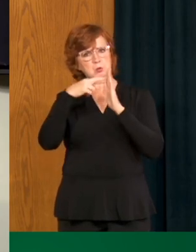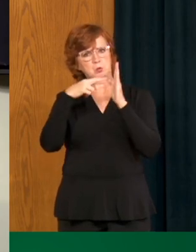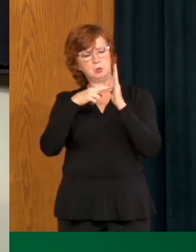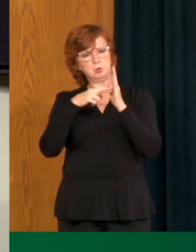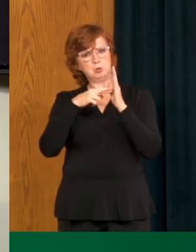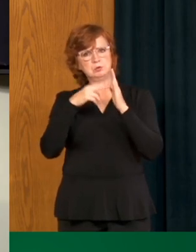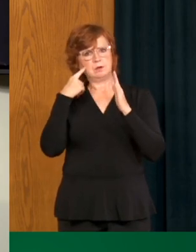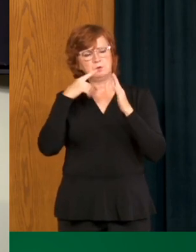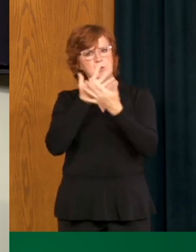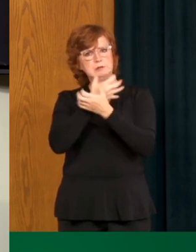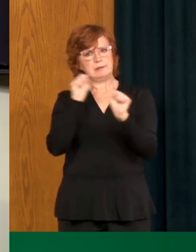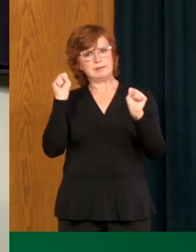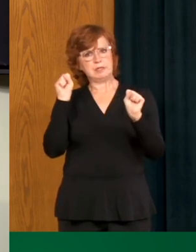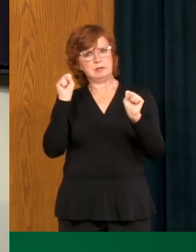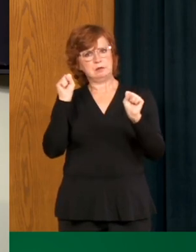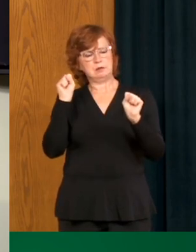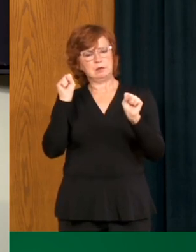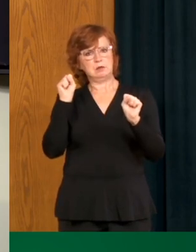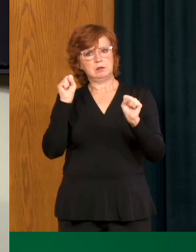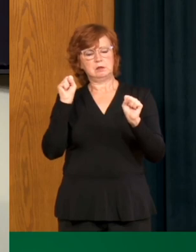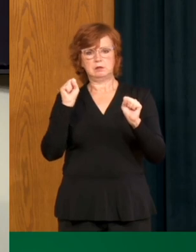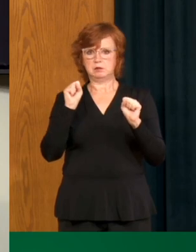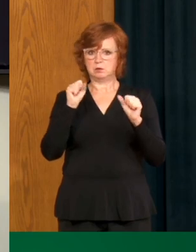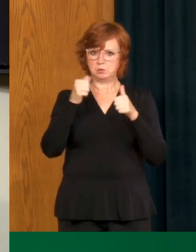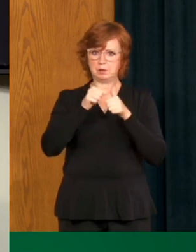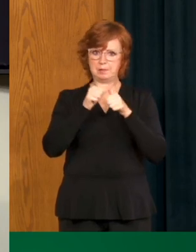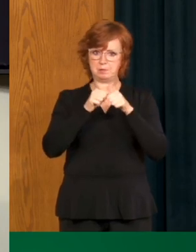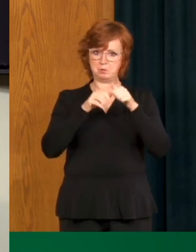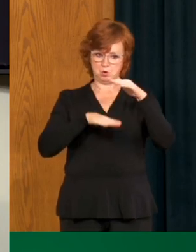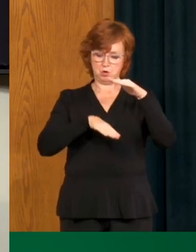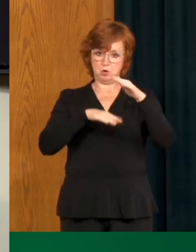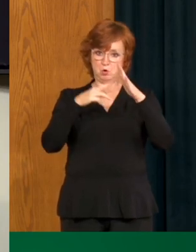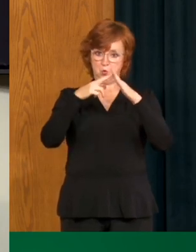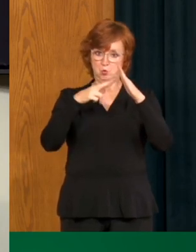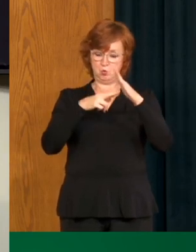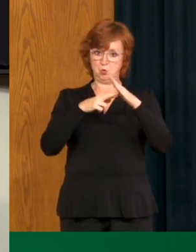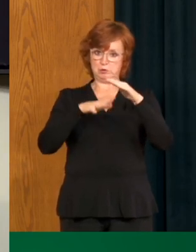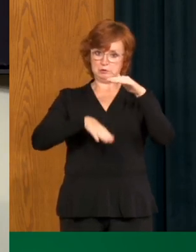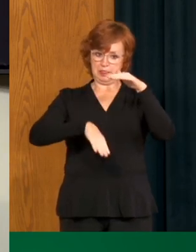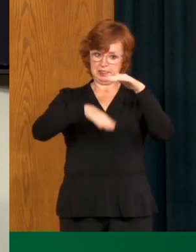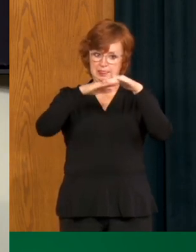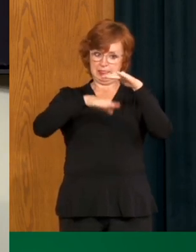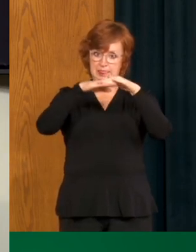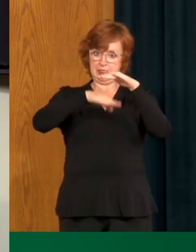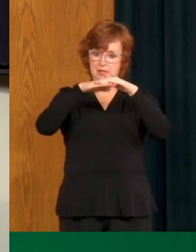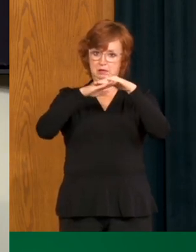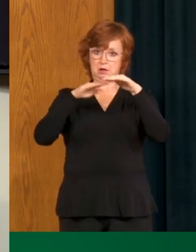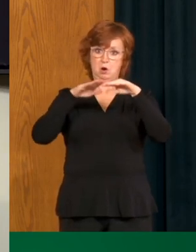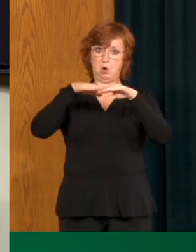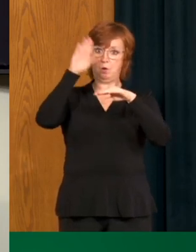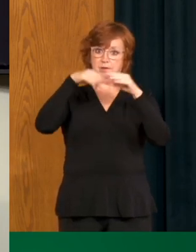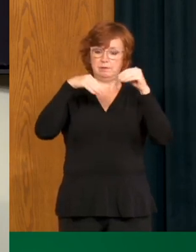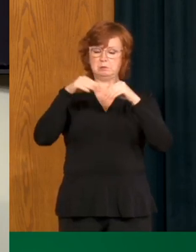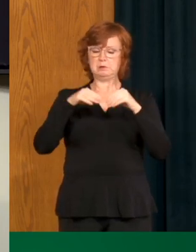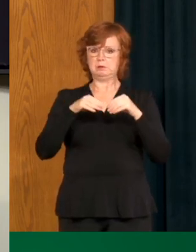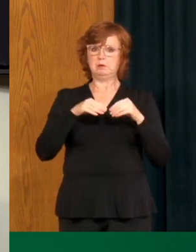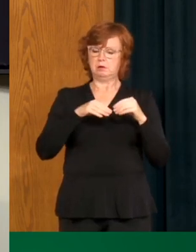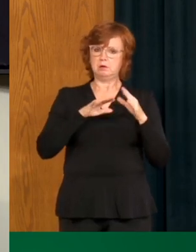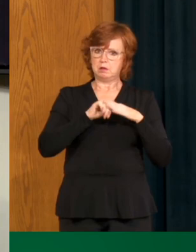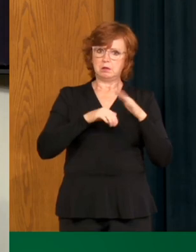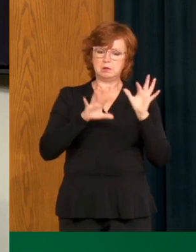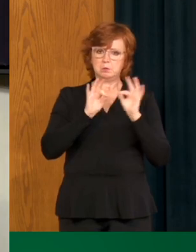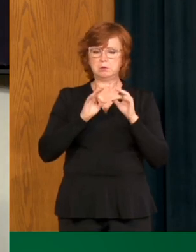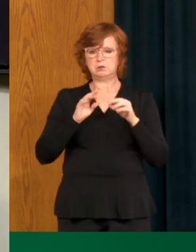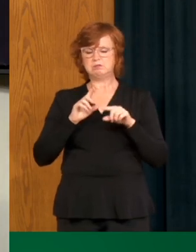the upper limit of what we should be doing. And it was very disappointing and concerning to hear that there were some